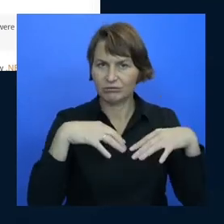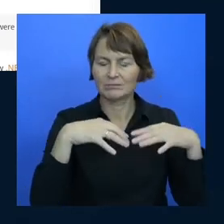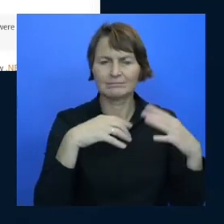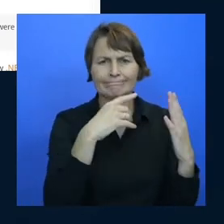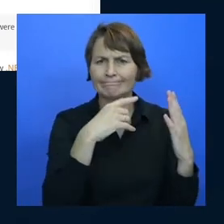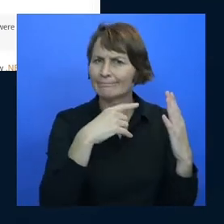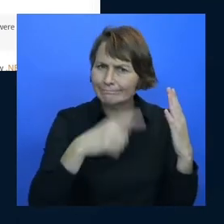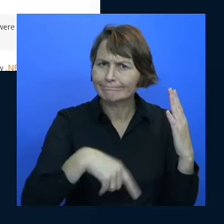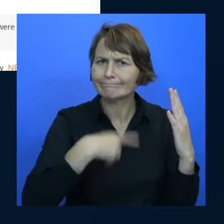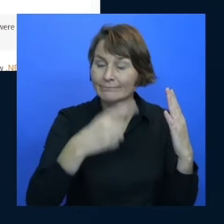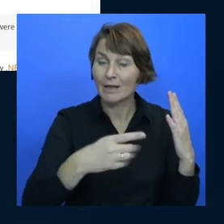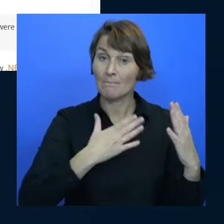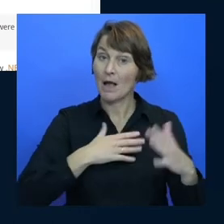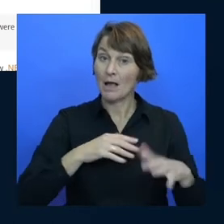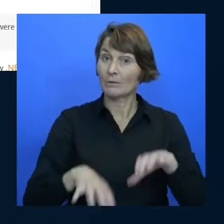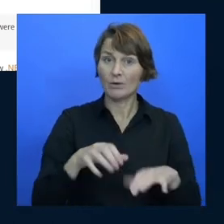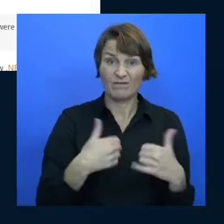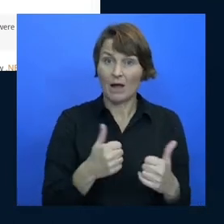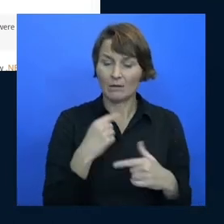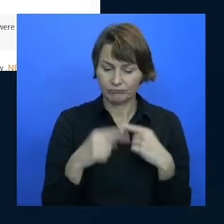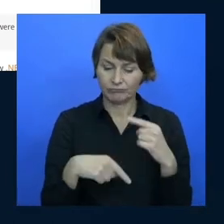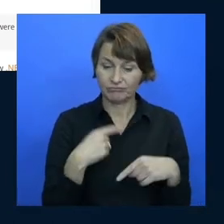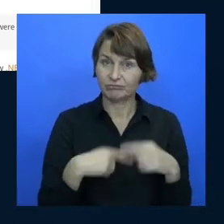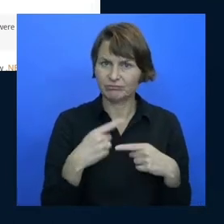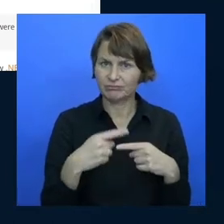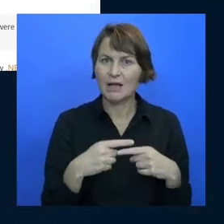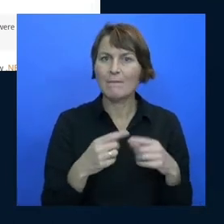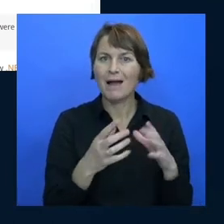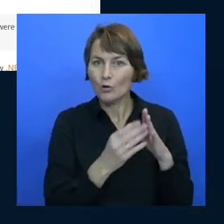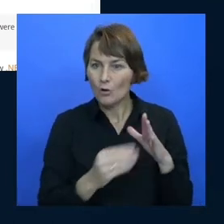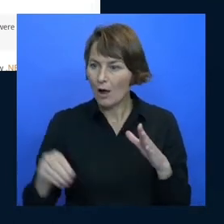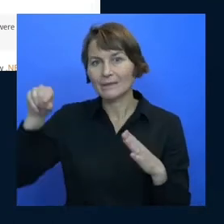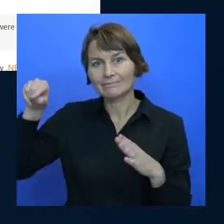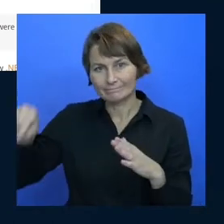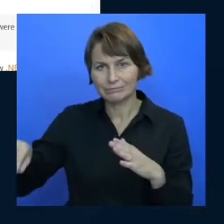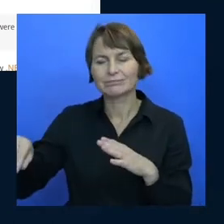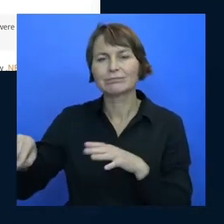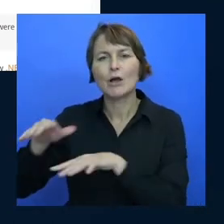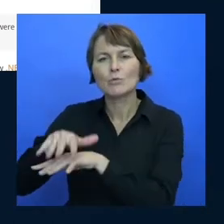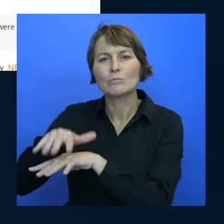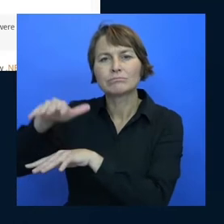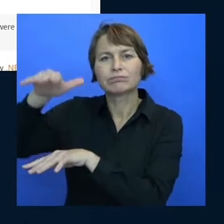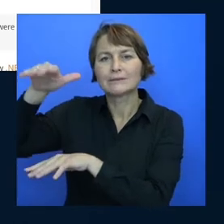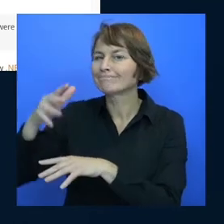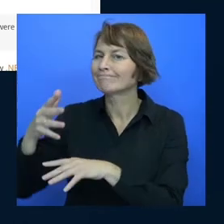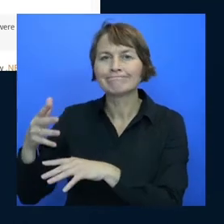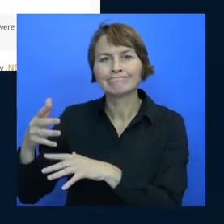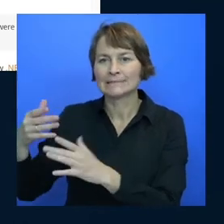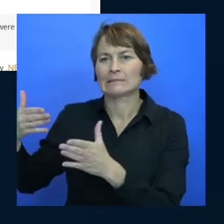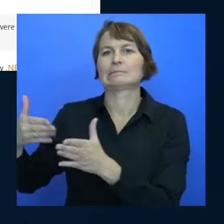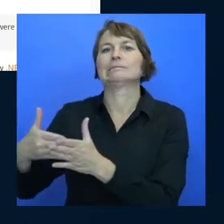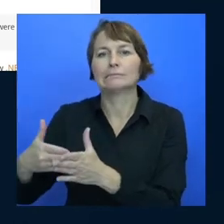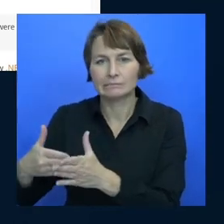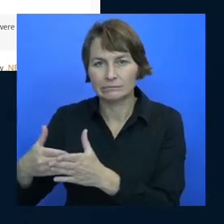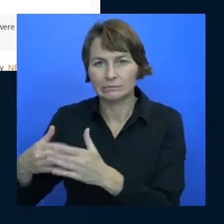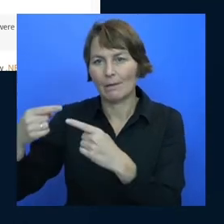worked on my computer but when i copied it to the raspberry pi it didn't which is a classic works on my machine kind of